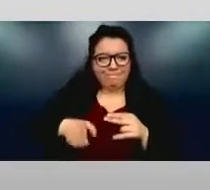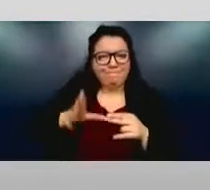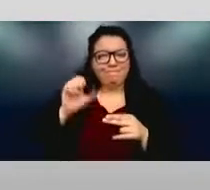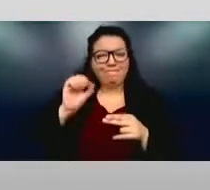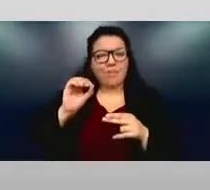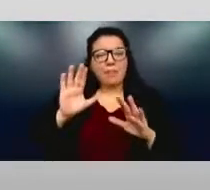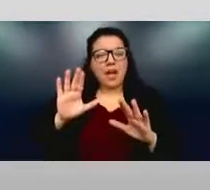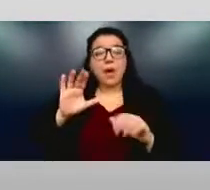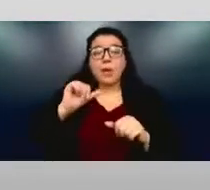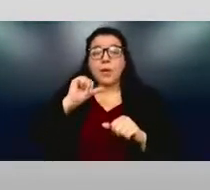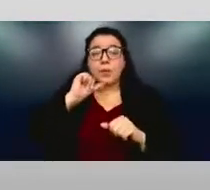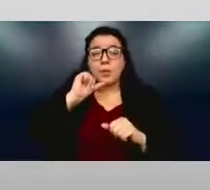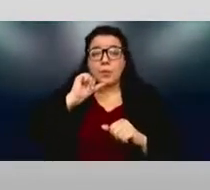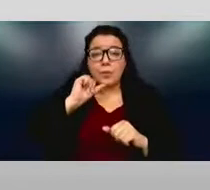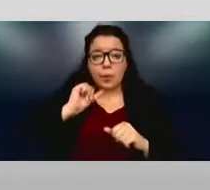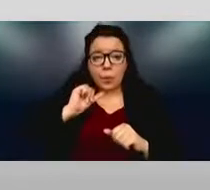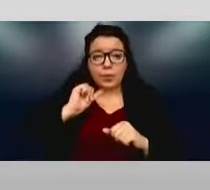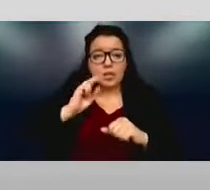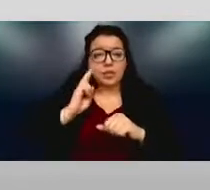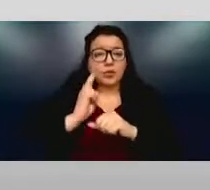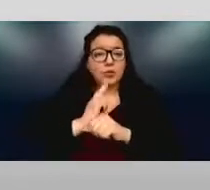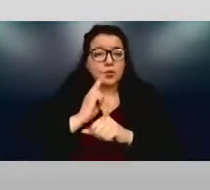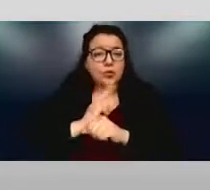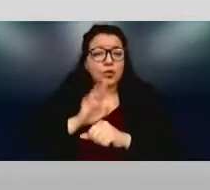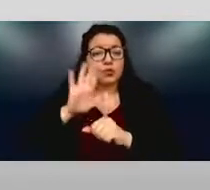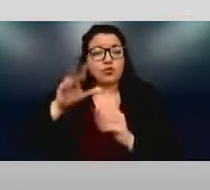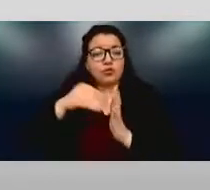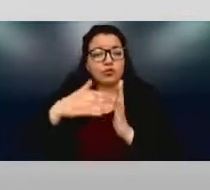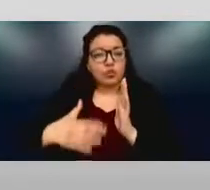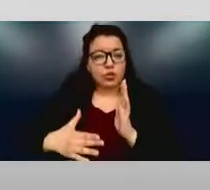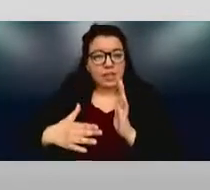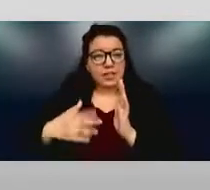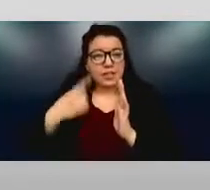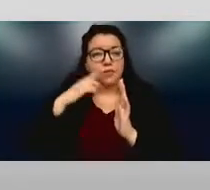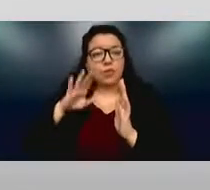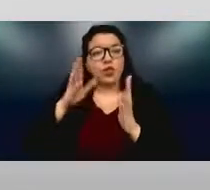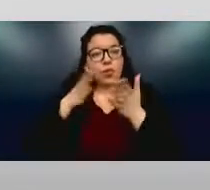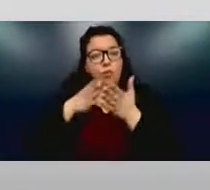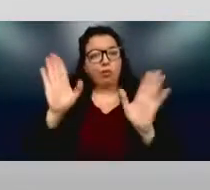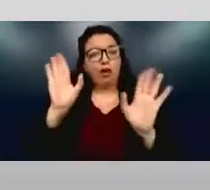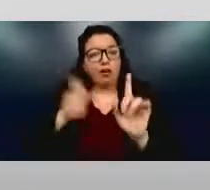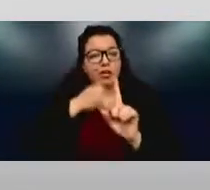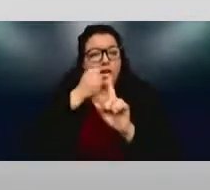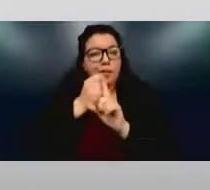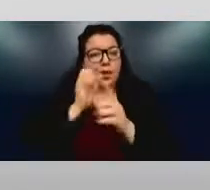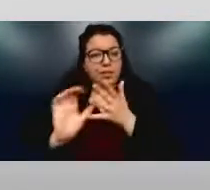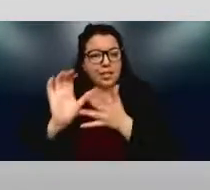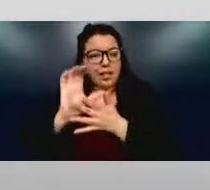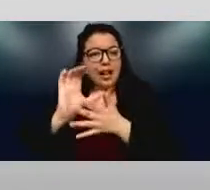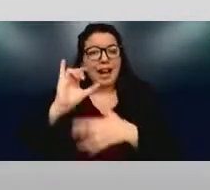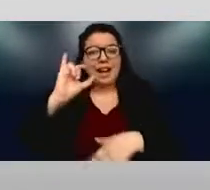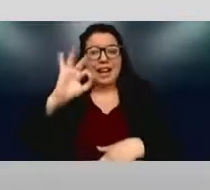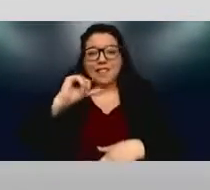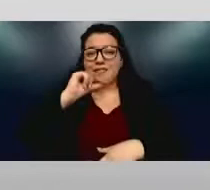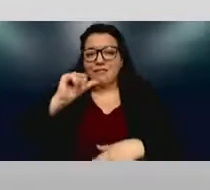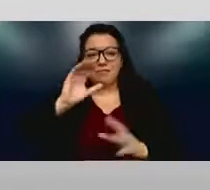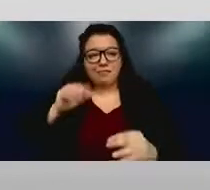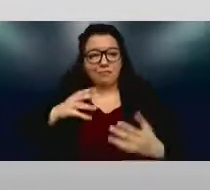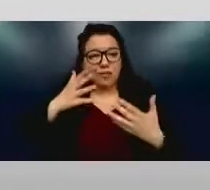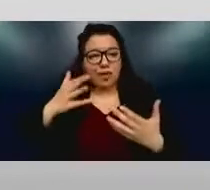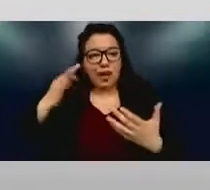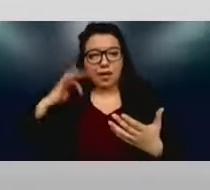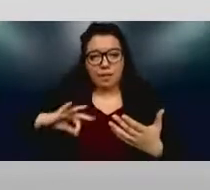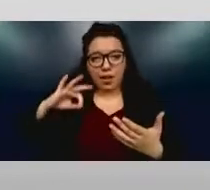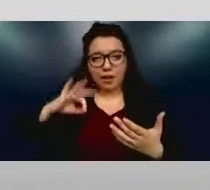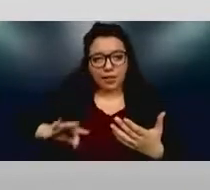your students as your broader impacts criteria, unless you are providing them with benefits, including